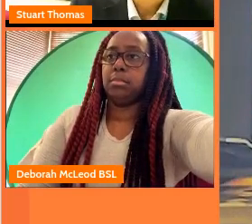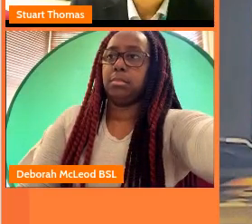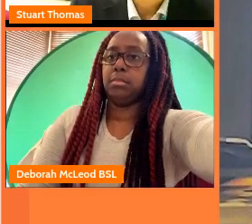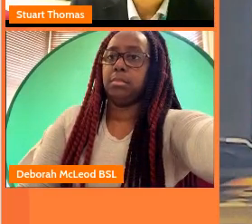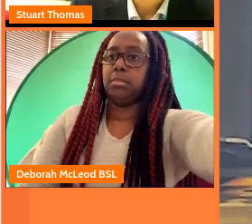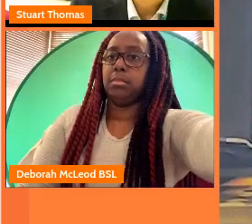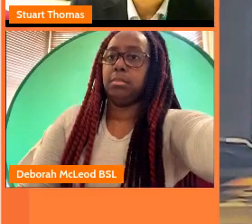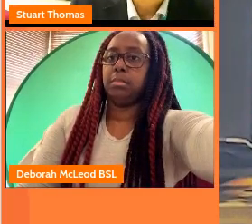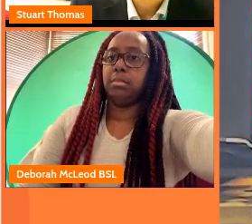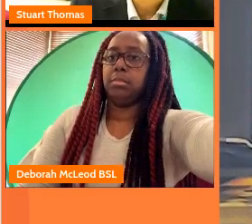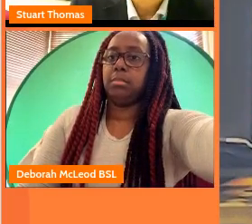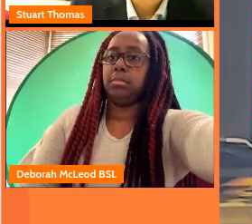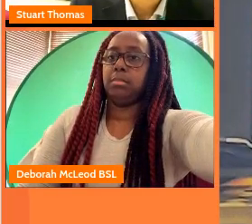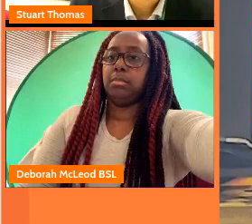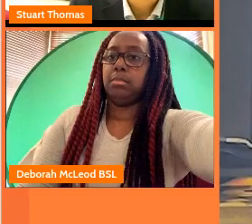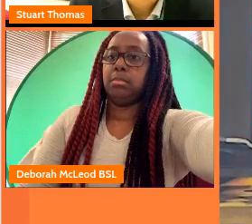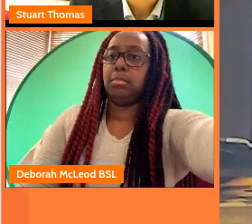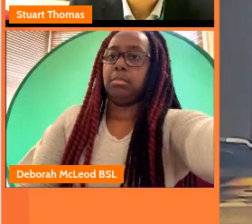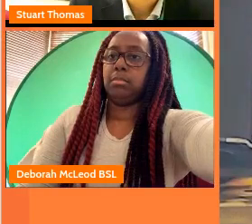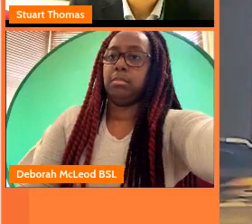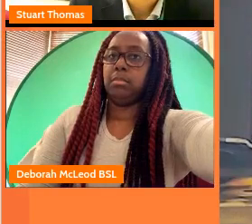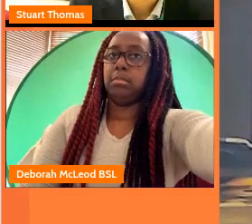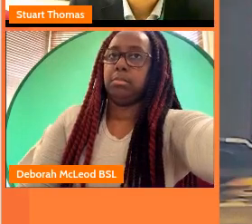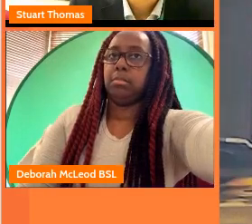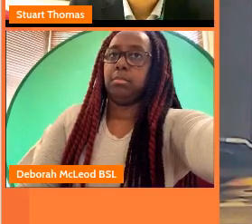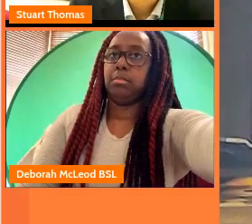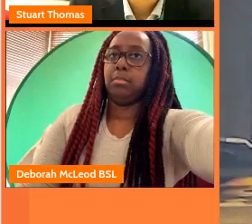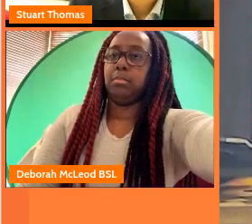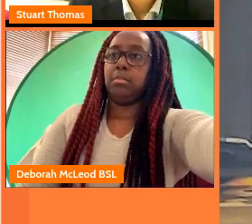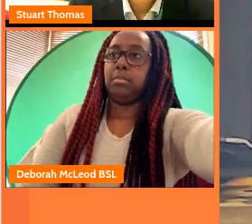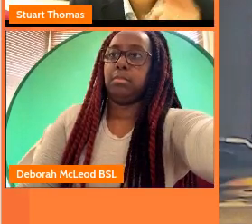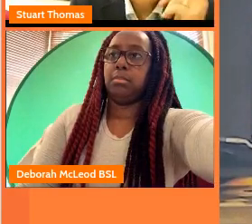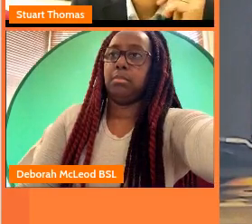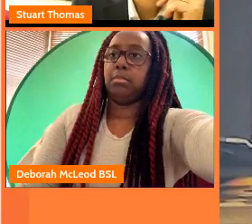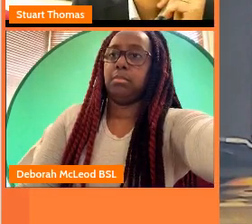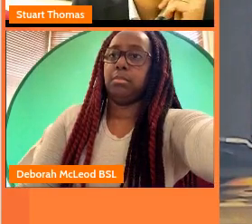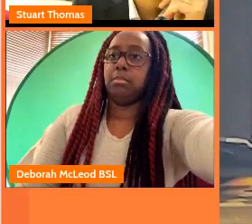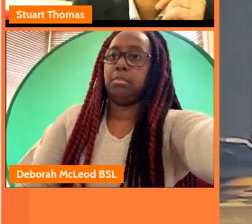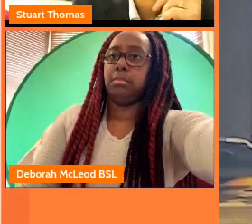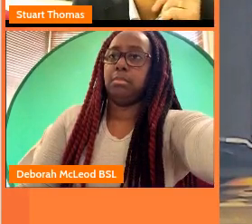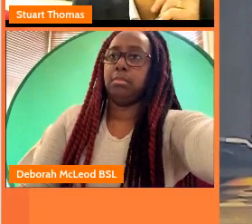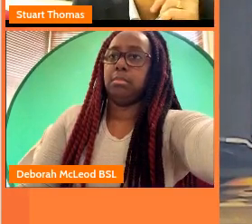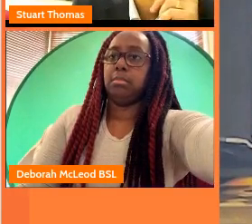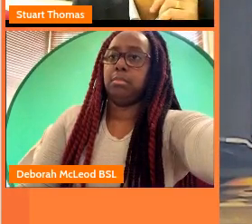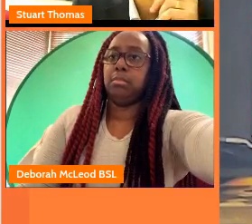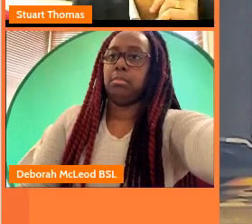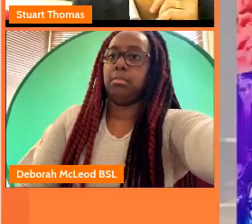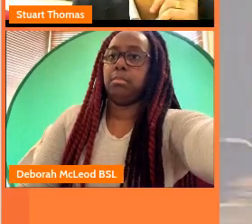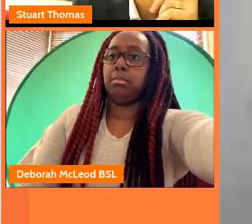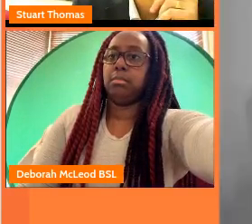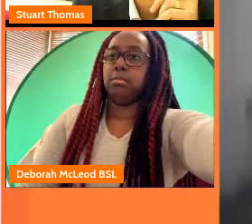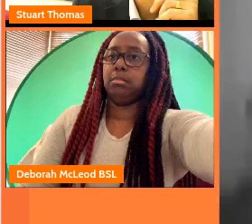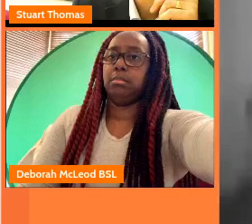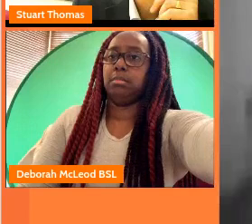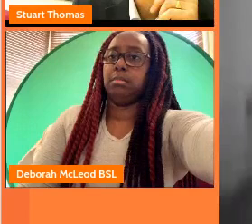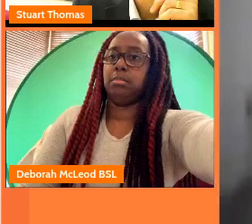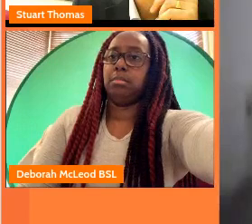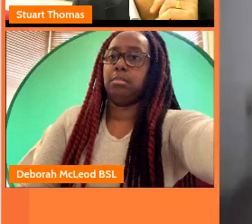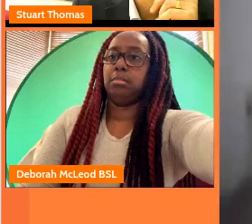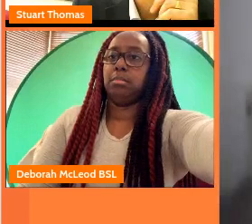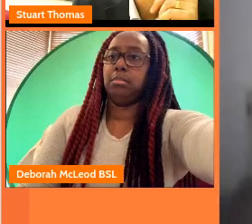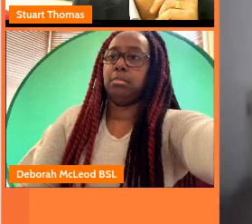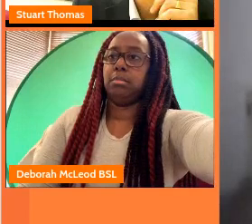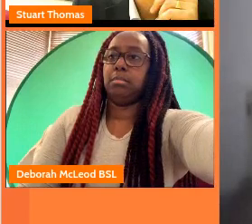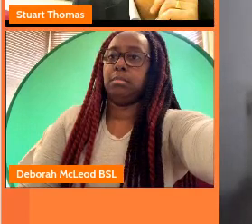finding the people and they help us to actually tailor and make sure we're getting the right person perfect for the job it's been